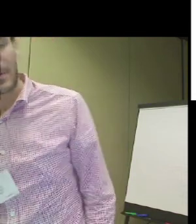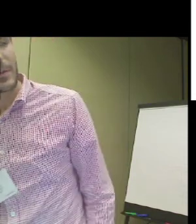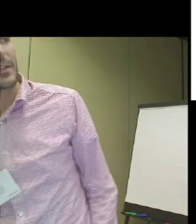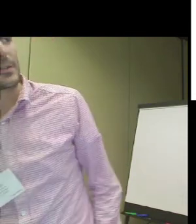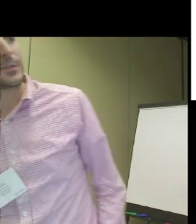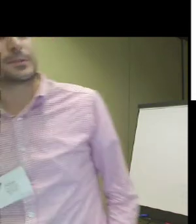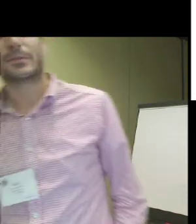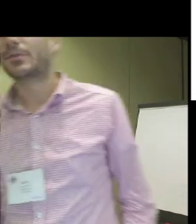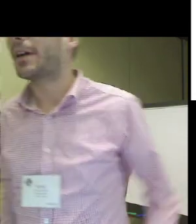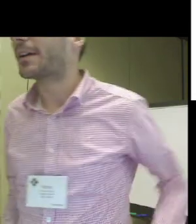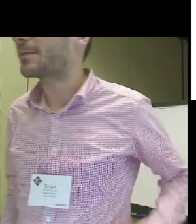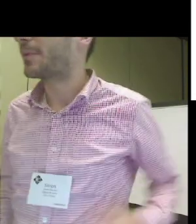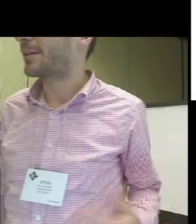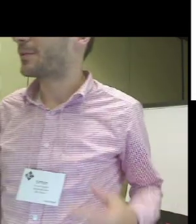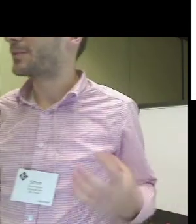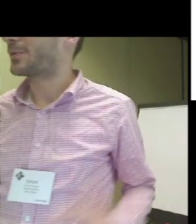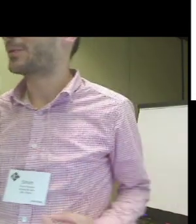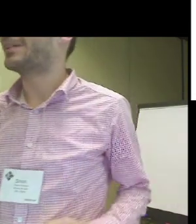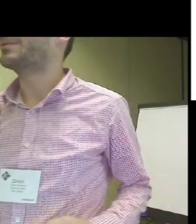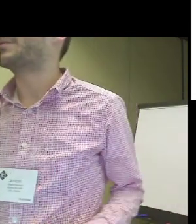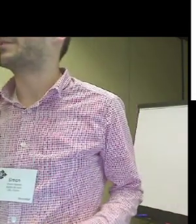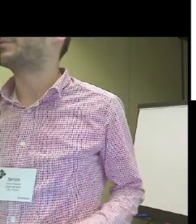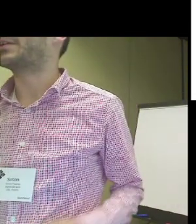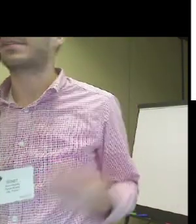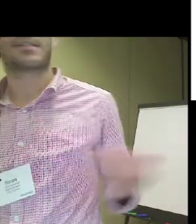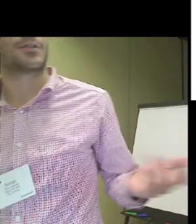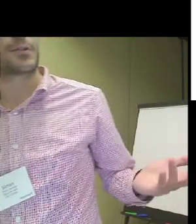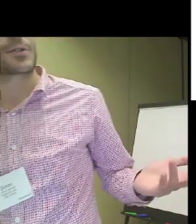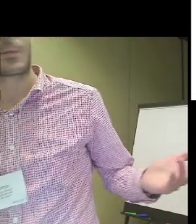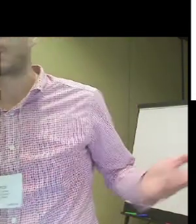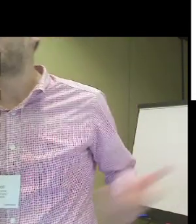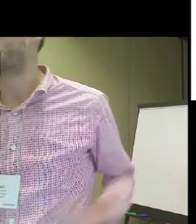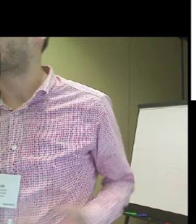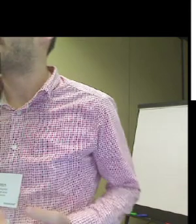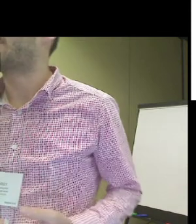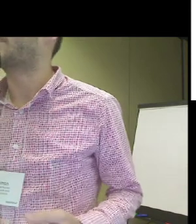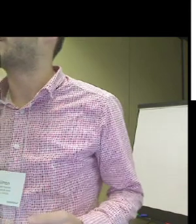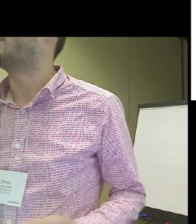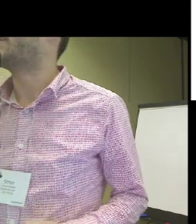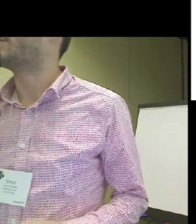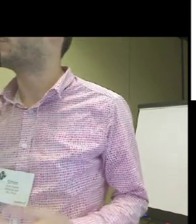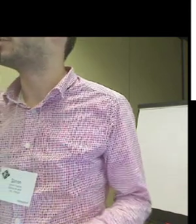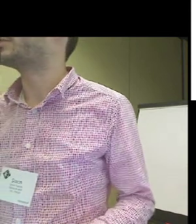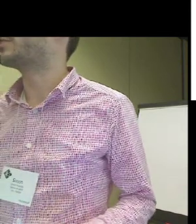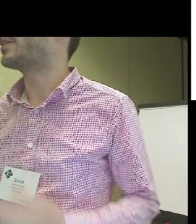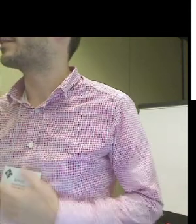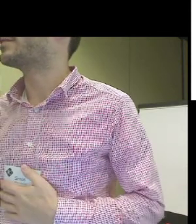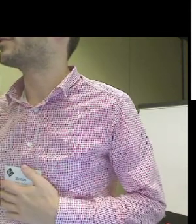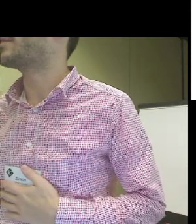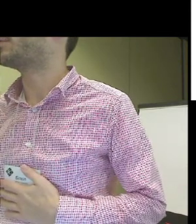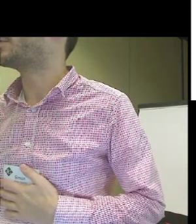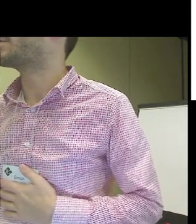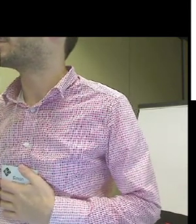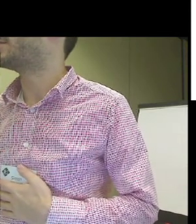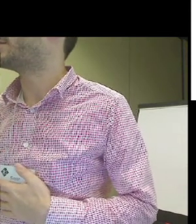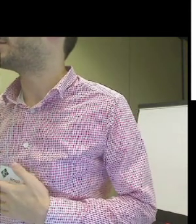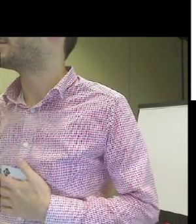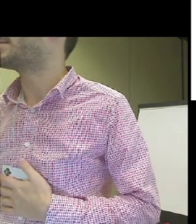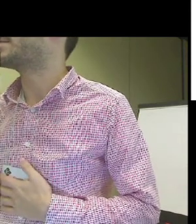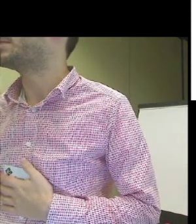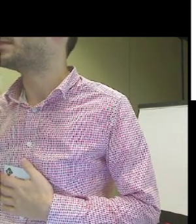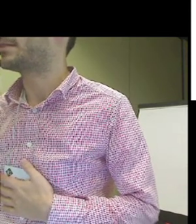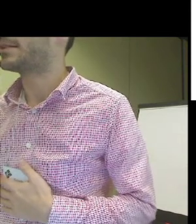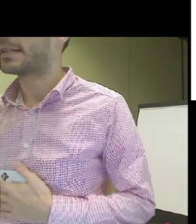I will try to explain you shortly what we are doing in Signeur Descence, which is a French non-profit organization that works